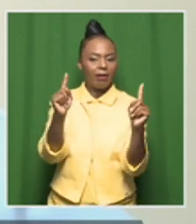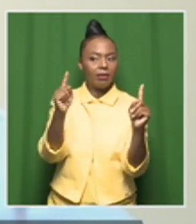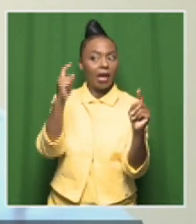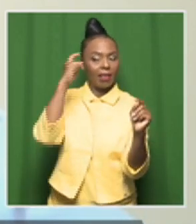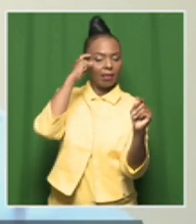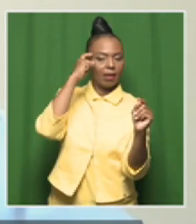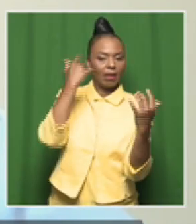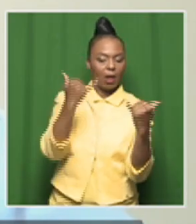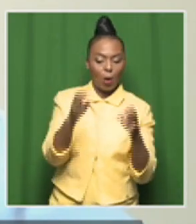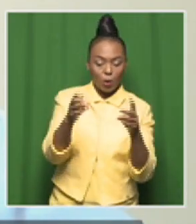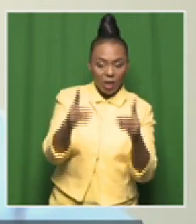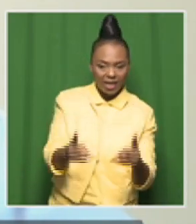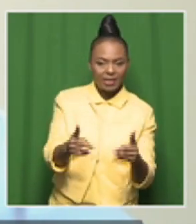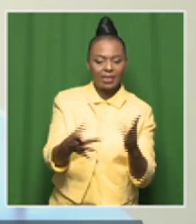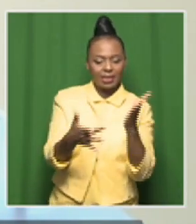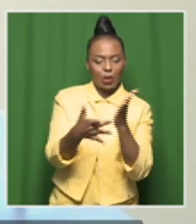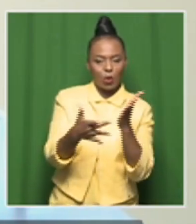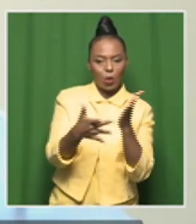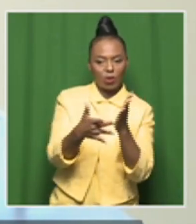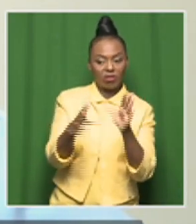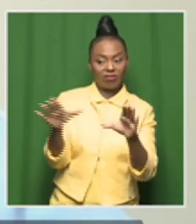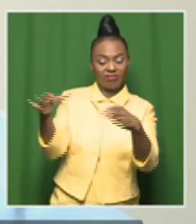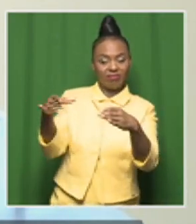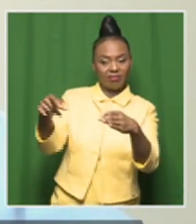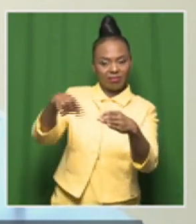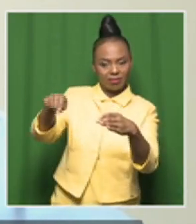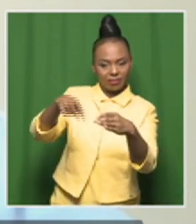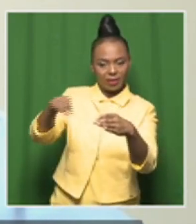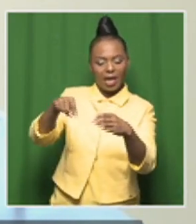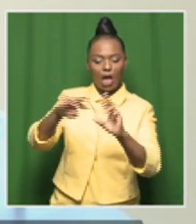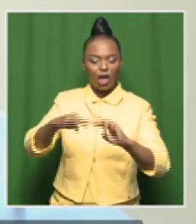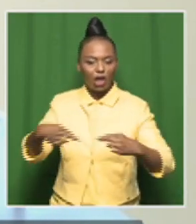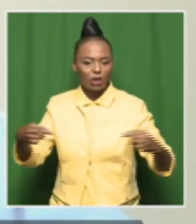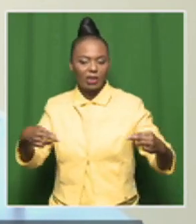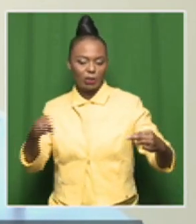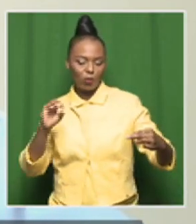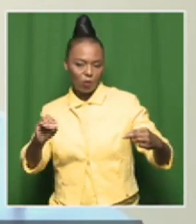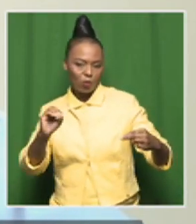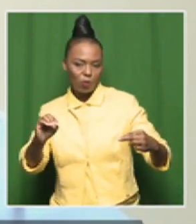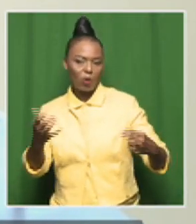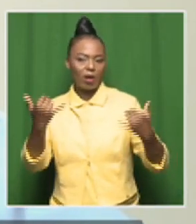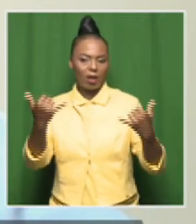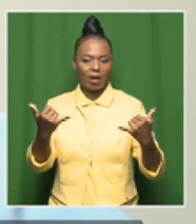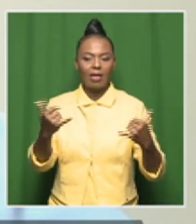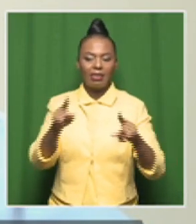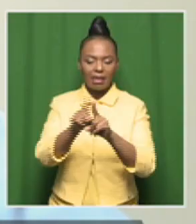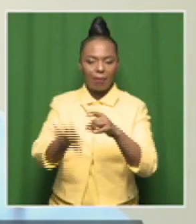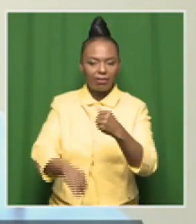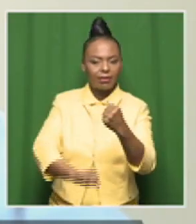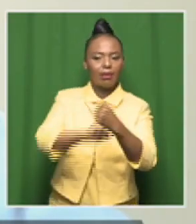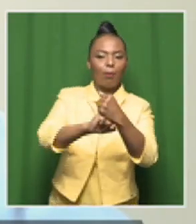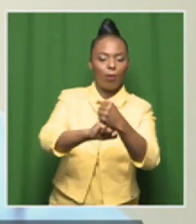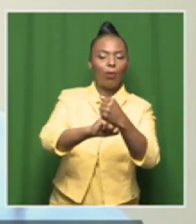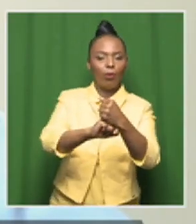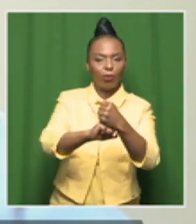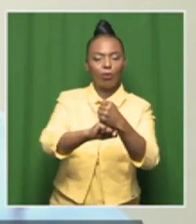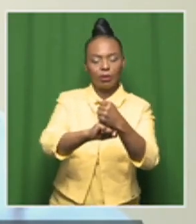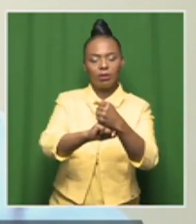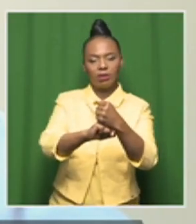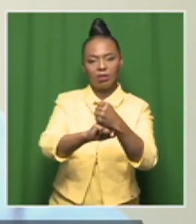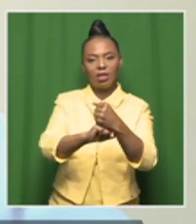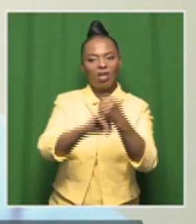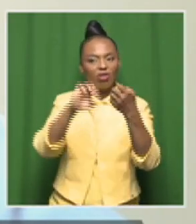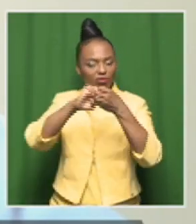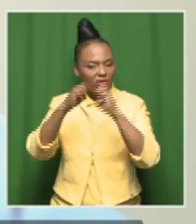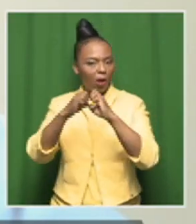technology sector has resources and is willing and able to support to overcome those